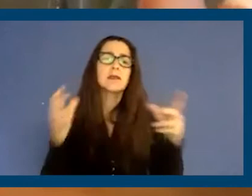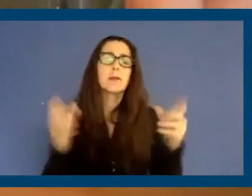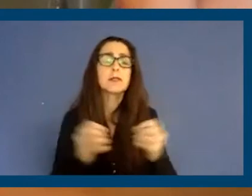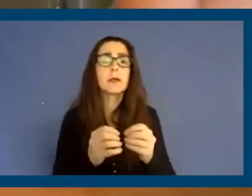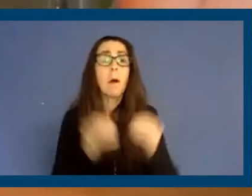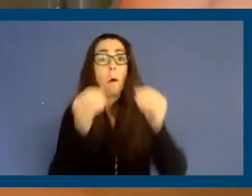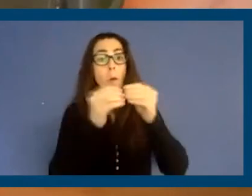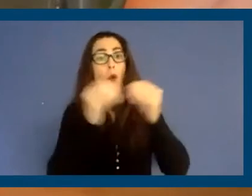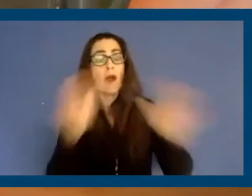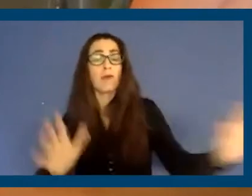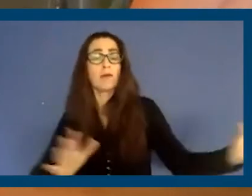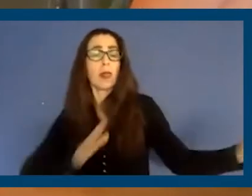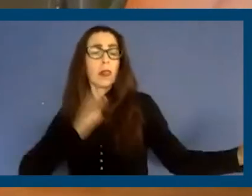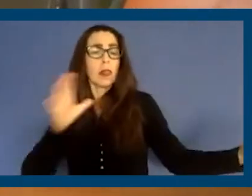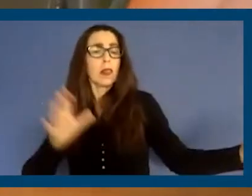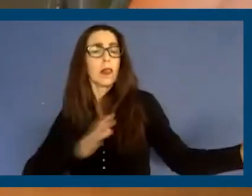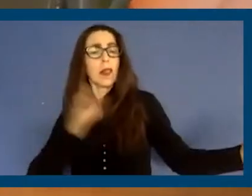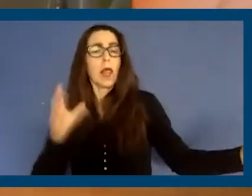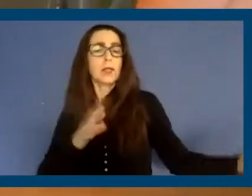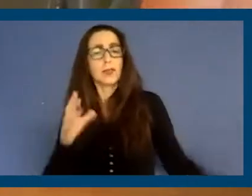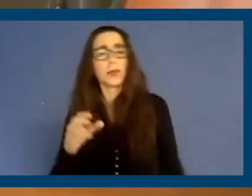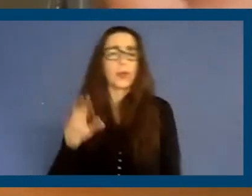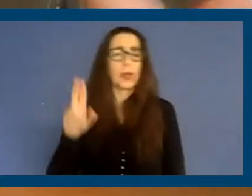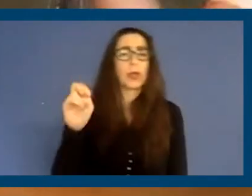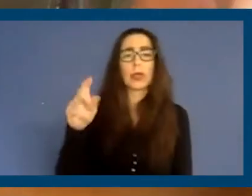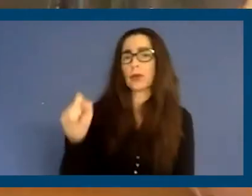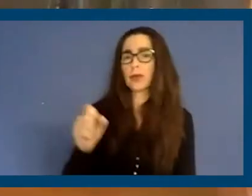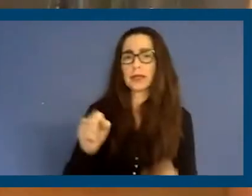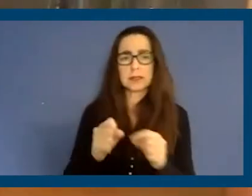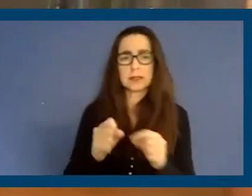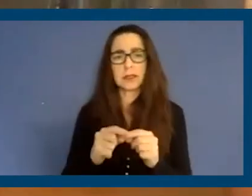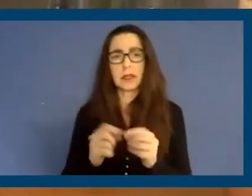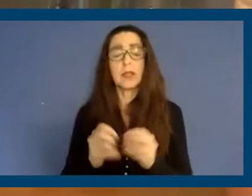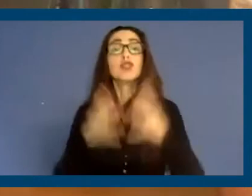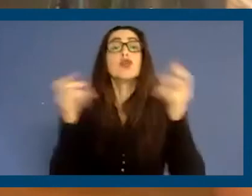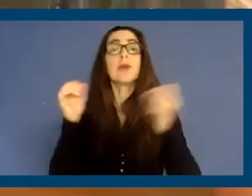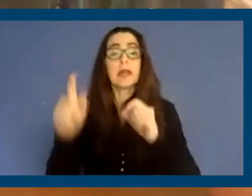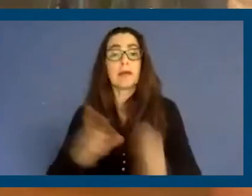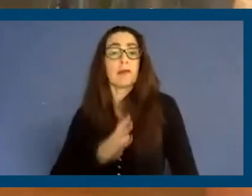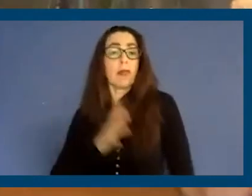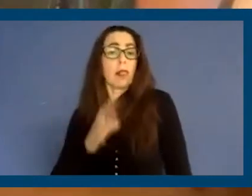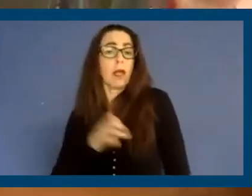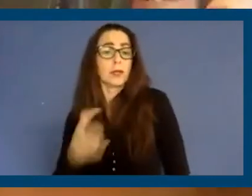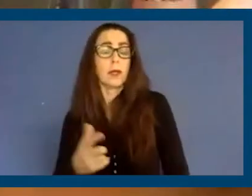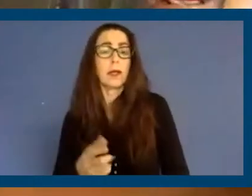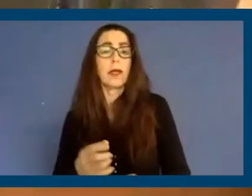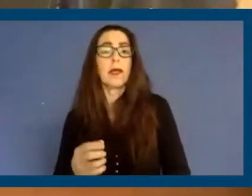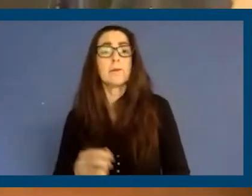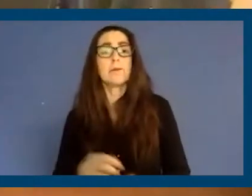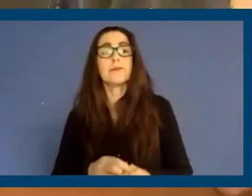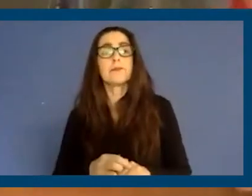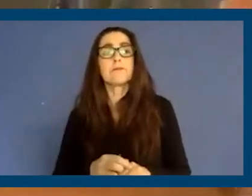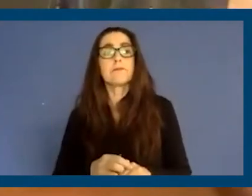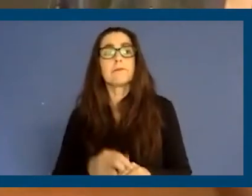of luxury units, which are an oversupply right now. Because inflation has not met with the